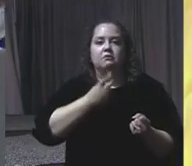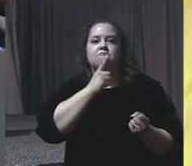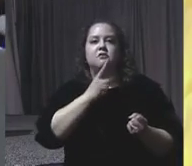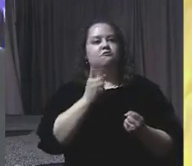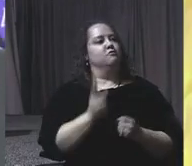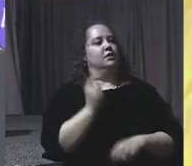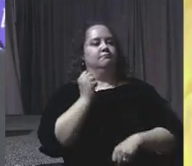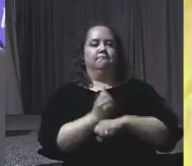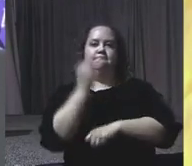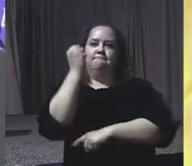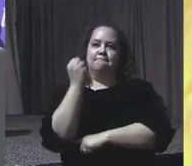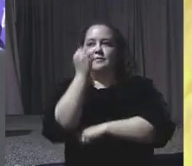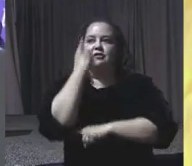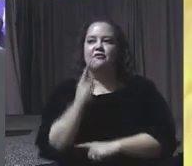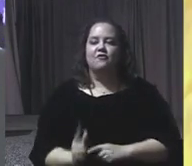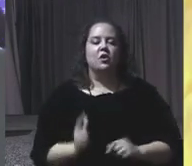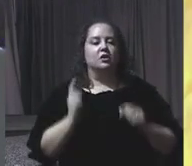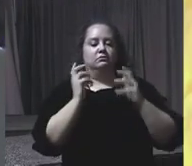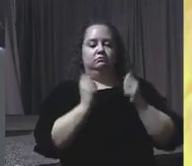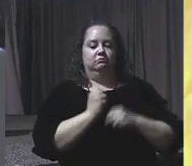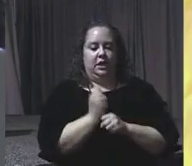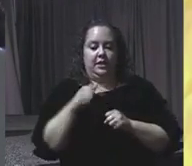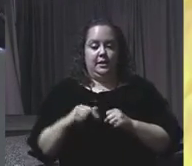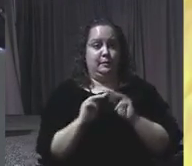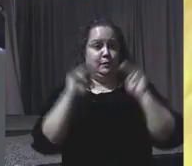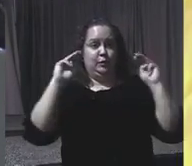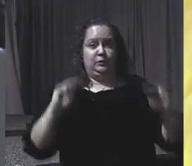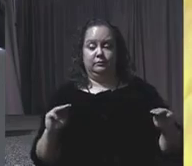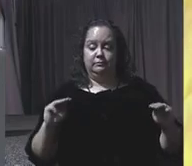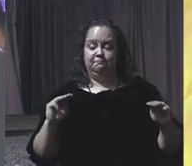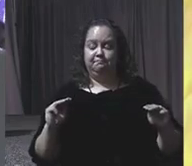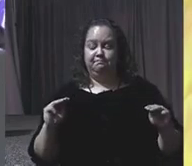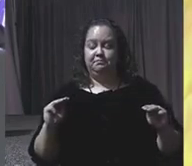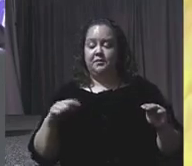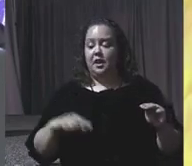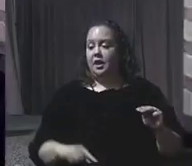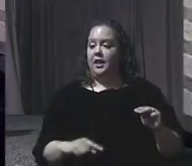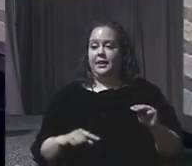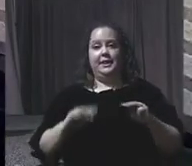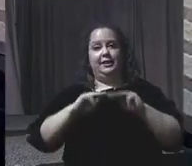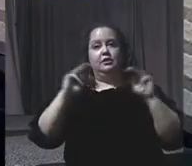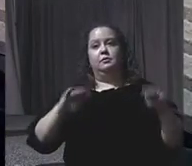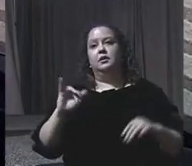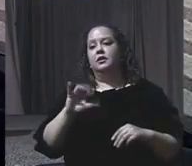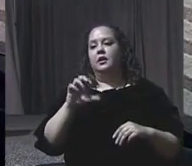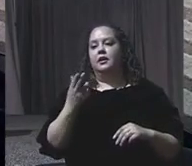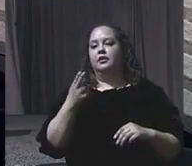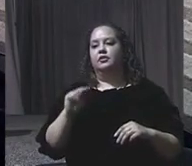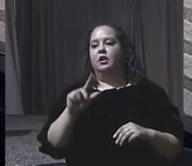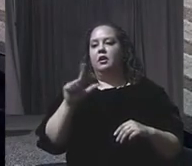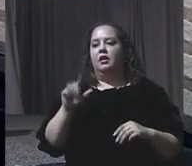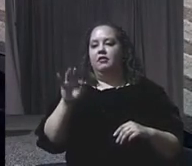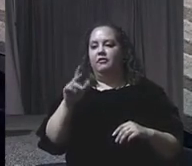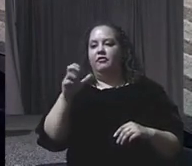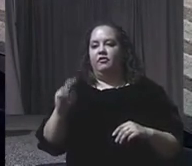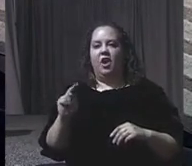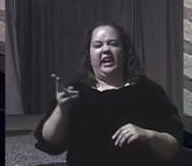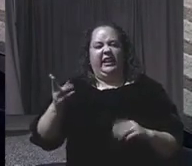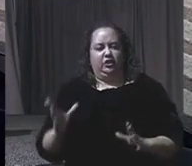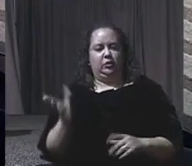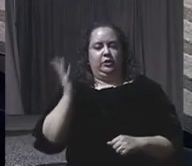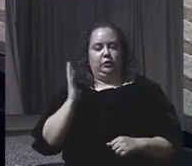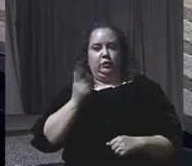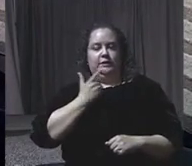in the creation of this museum, a museum that, as the beloved historian John O. Franken used to always say to me,